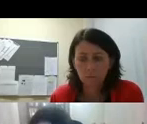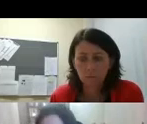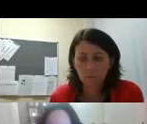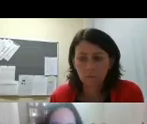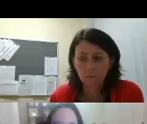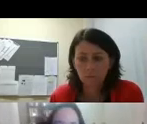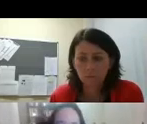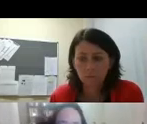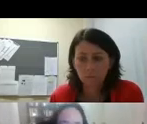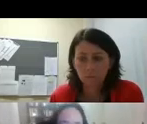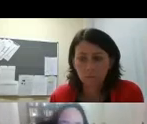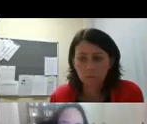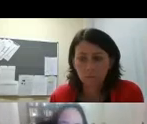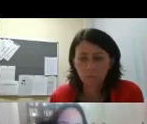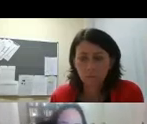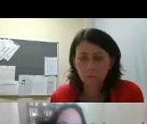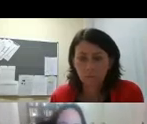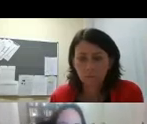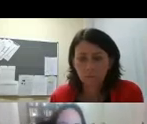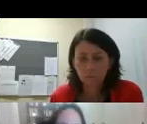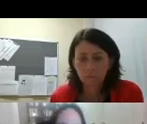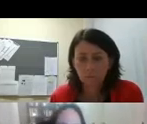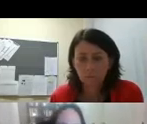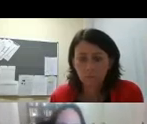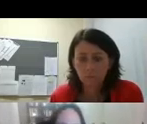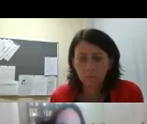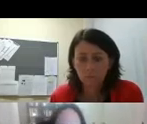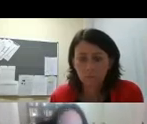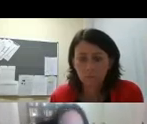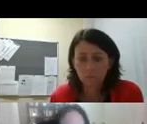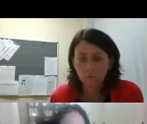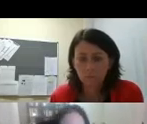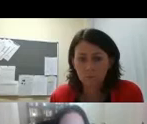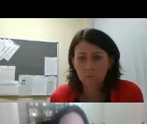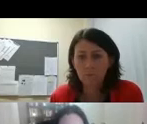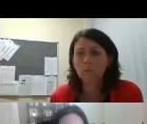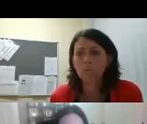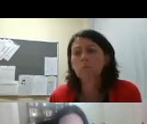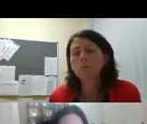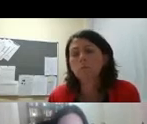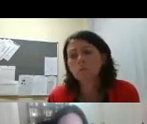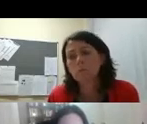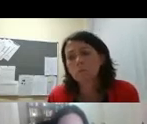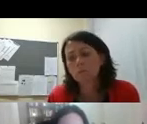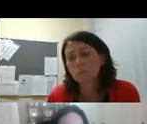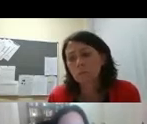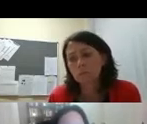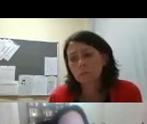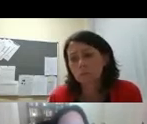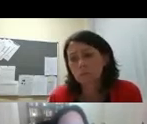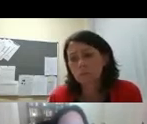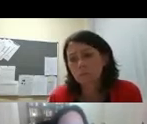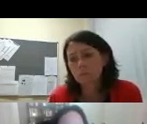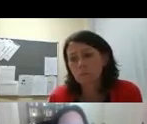supporting people who perhaps had autism family support issues those supporting people who are dementia advanced care planning and